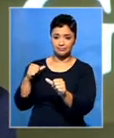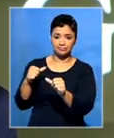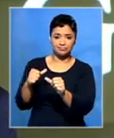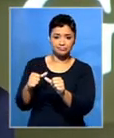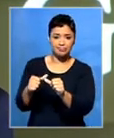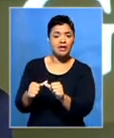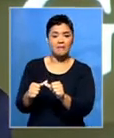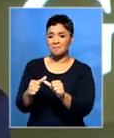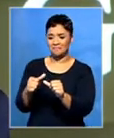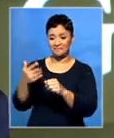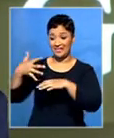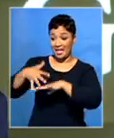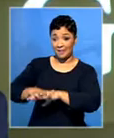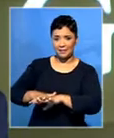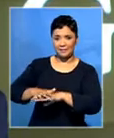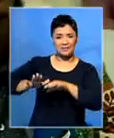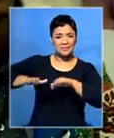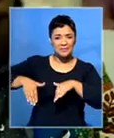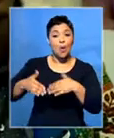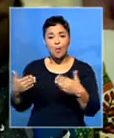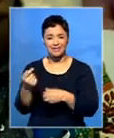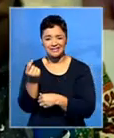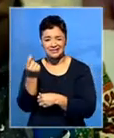these to implement that program of action.